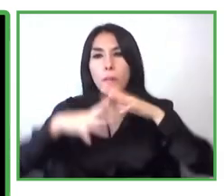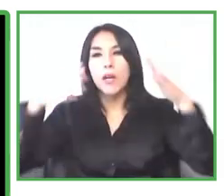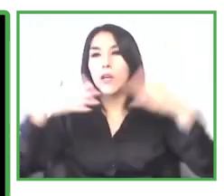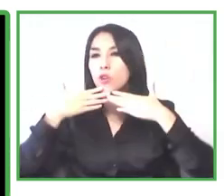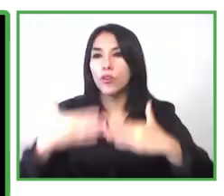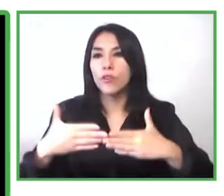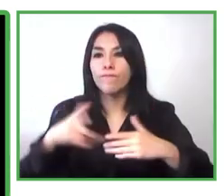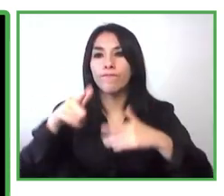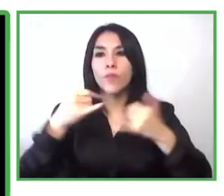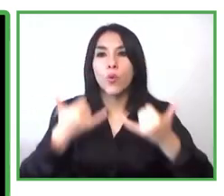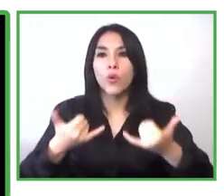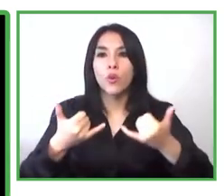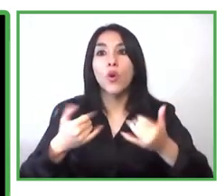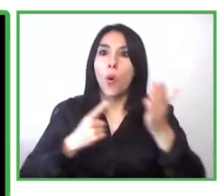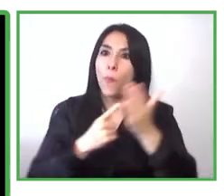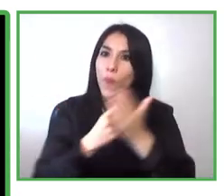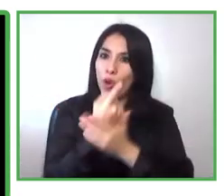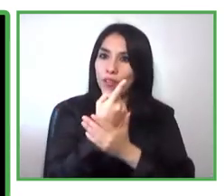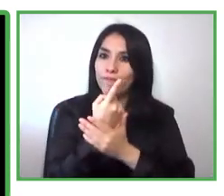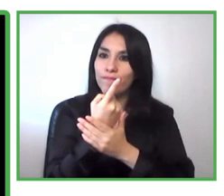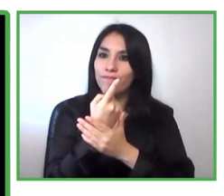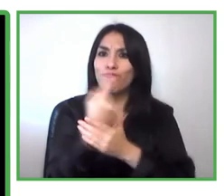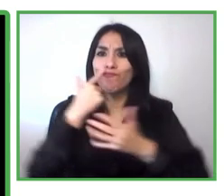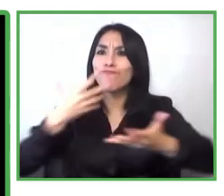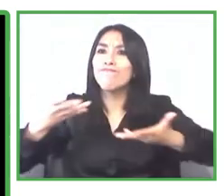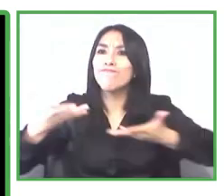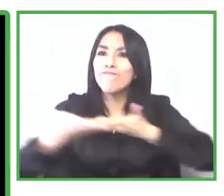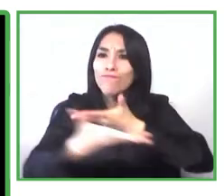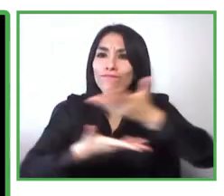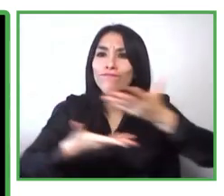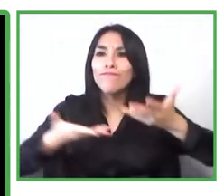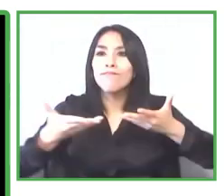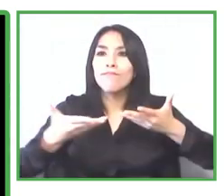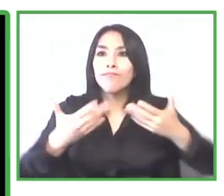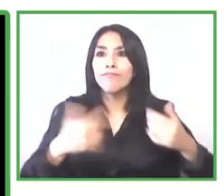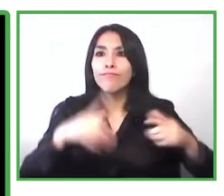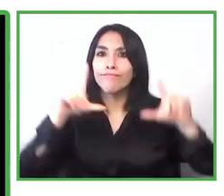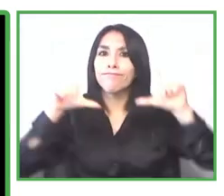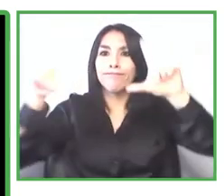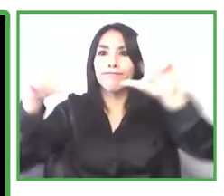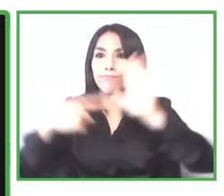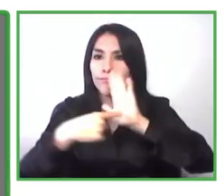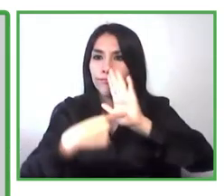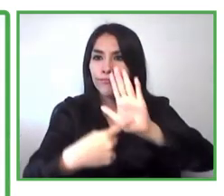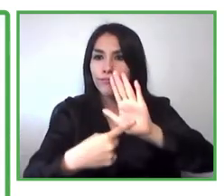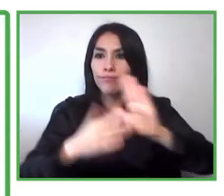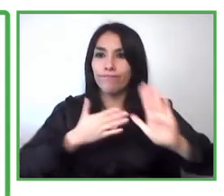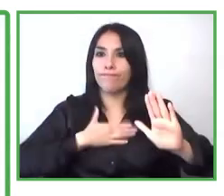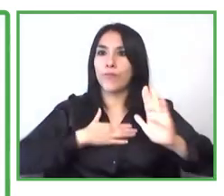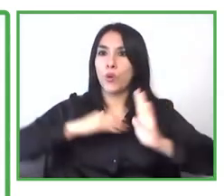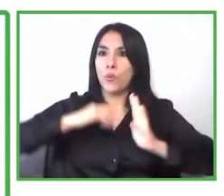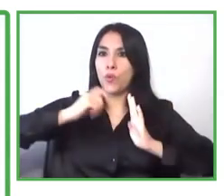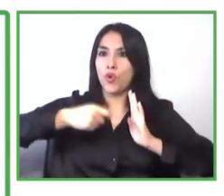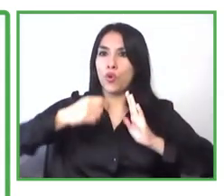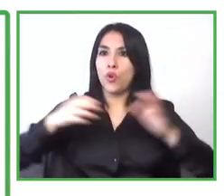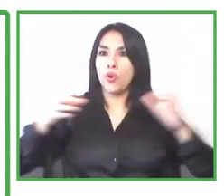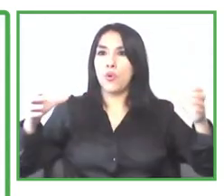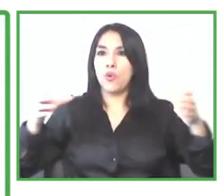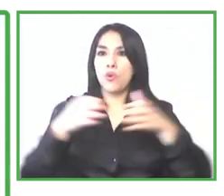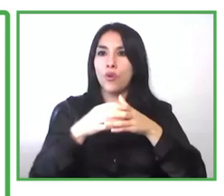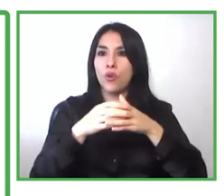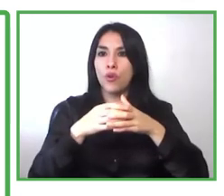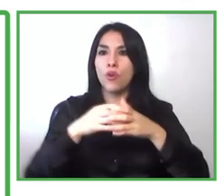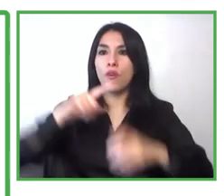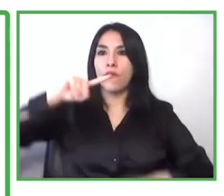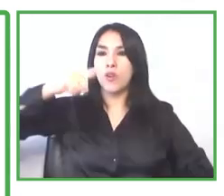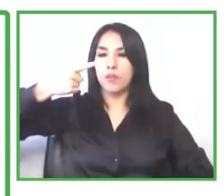zero project community uh first of all i would like to share some short story that drive me